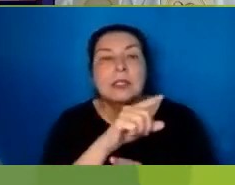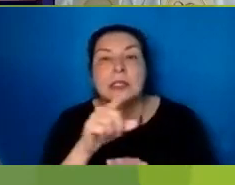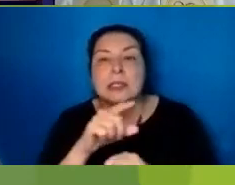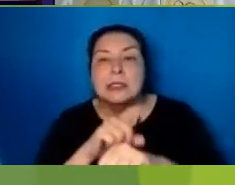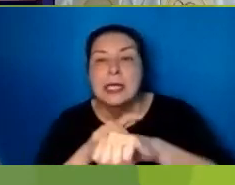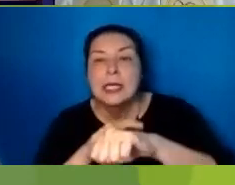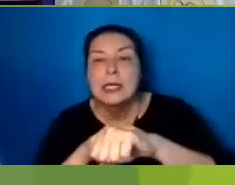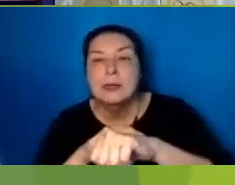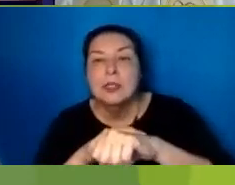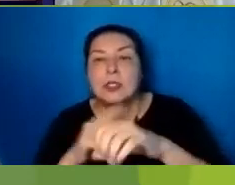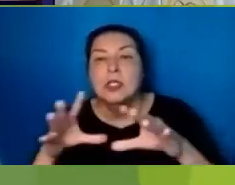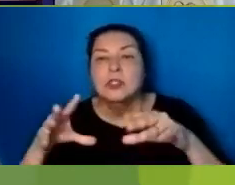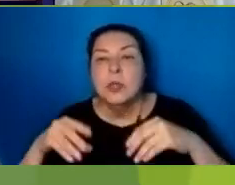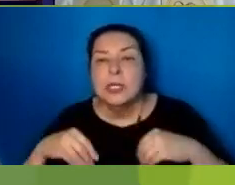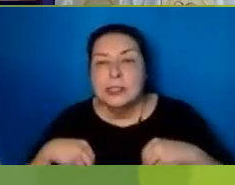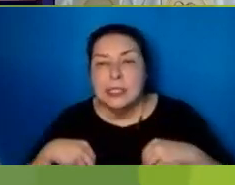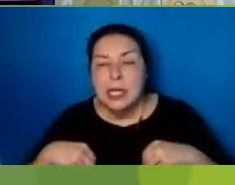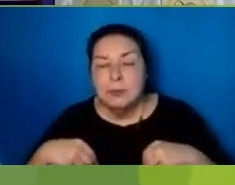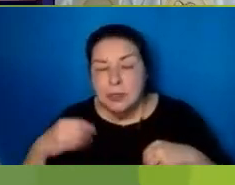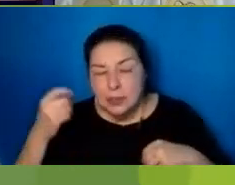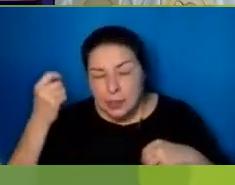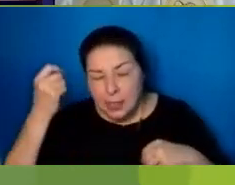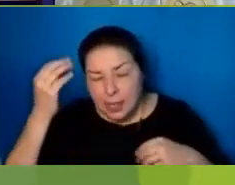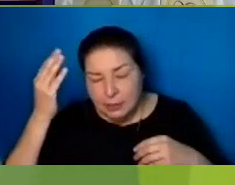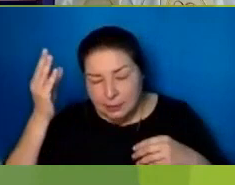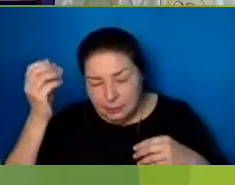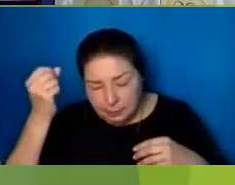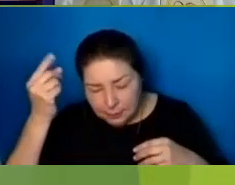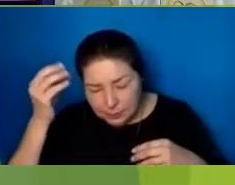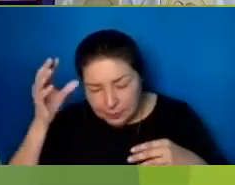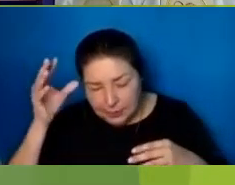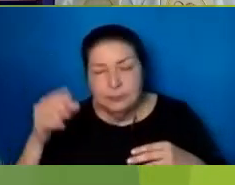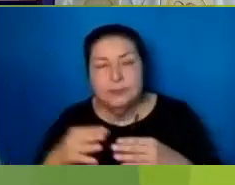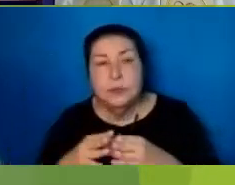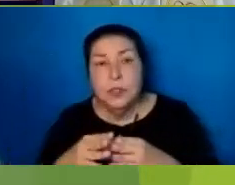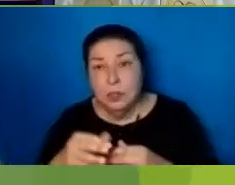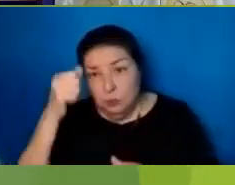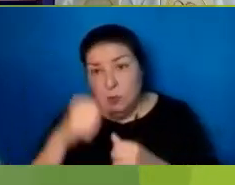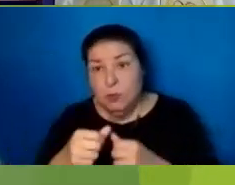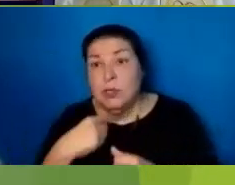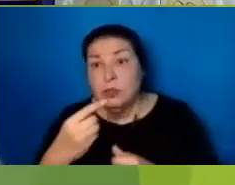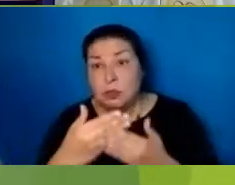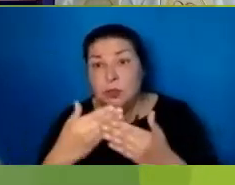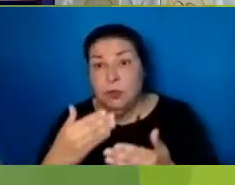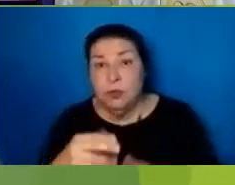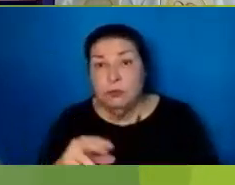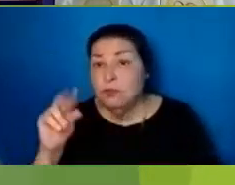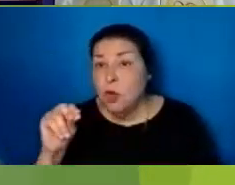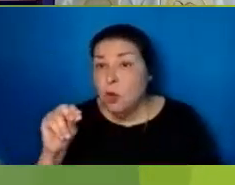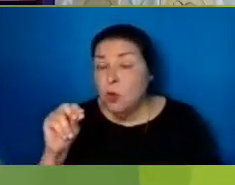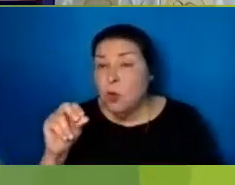Them A way To think About it Remember What I Told you Before No or Not exactly